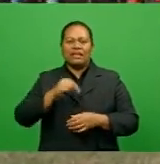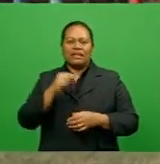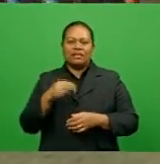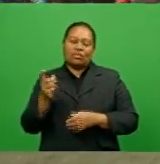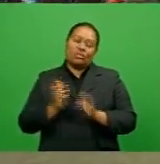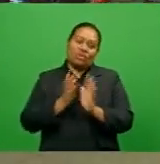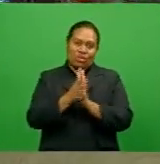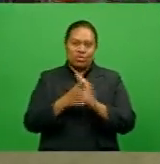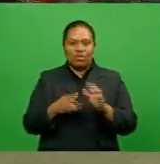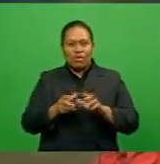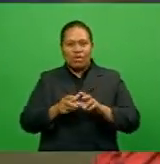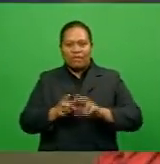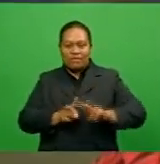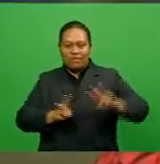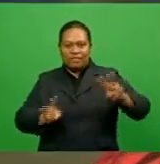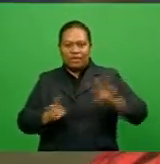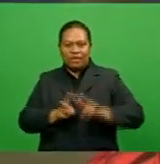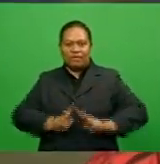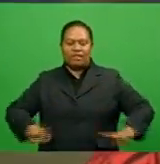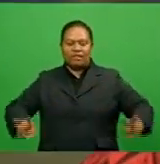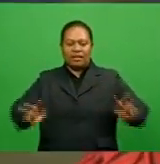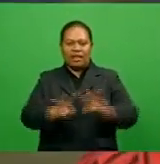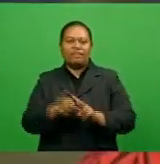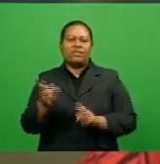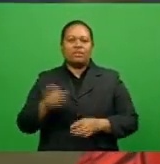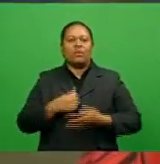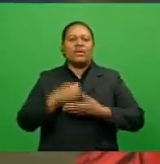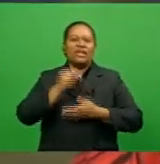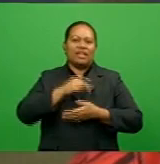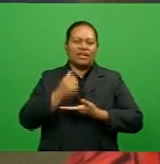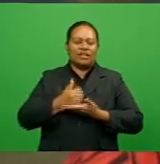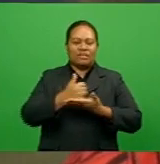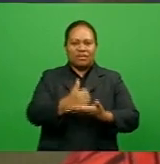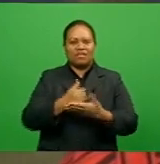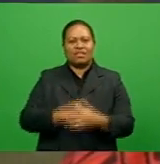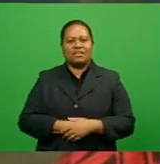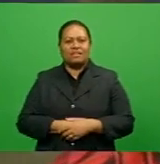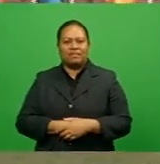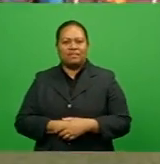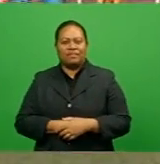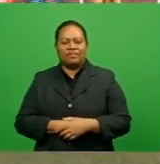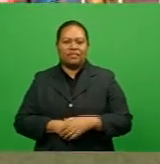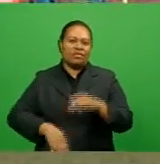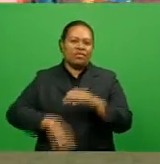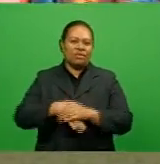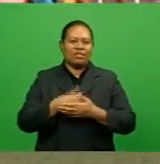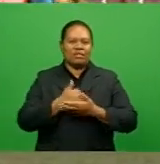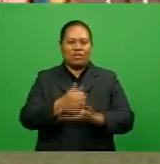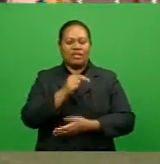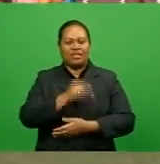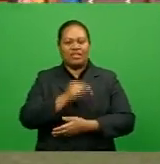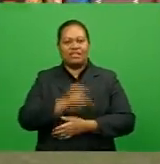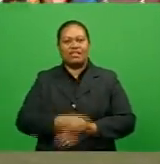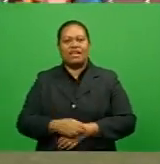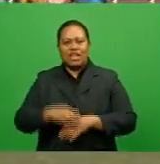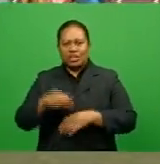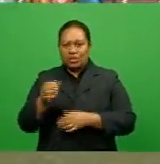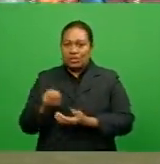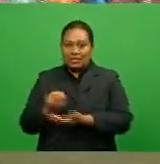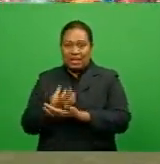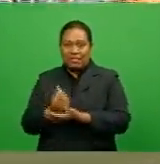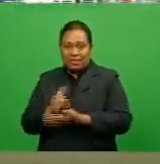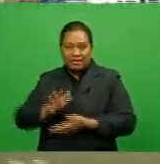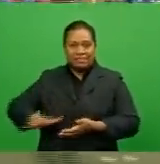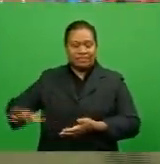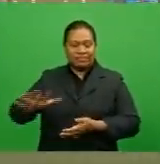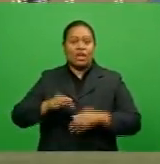It's about the team and it's a Vanua-based franchise. We need their full support. As for the Wakaonrove team, head coach